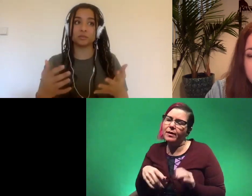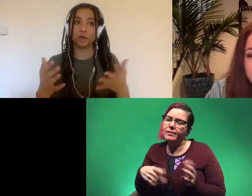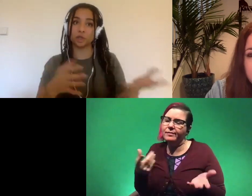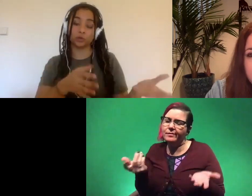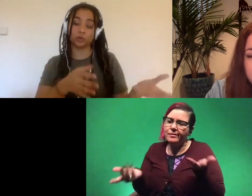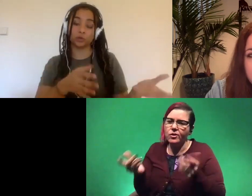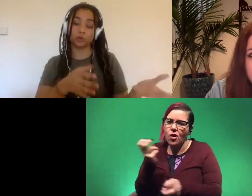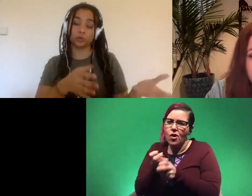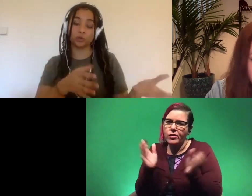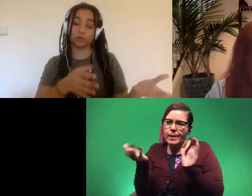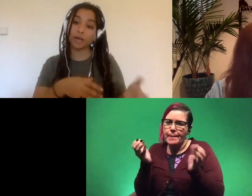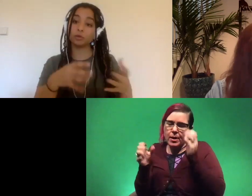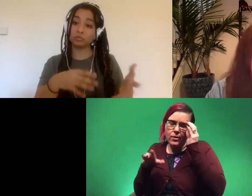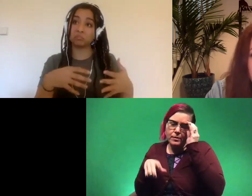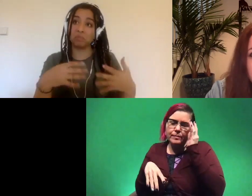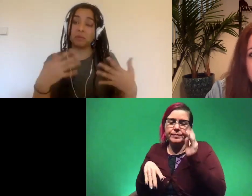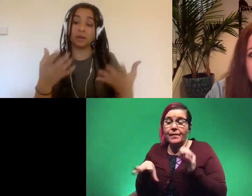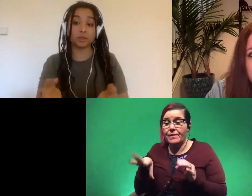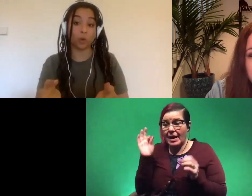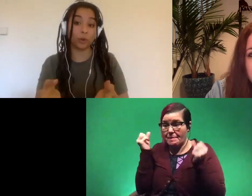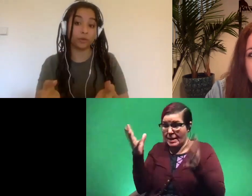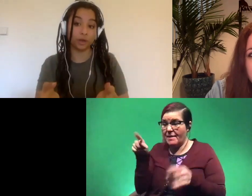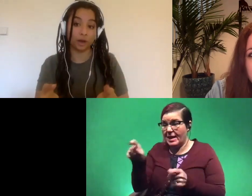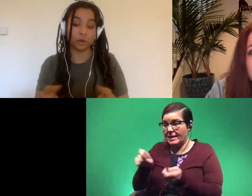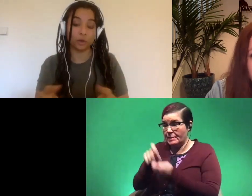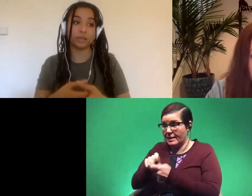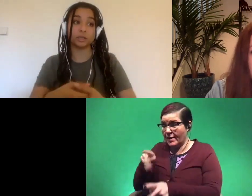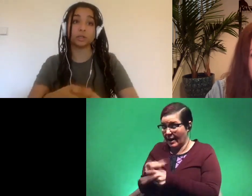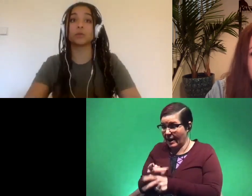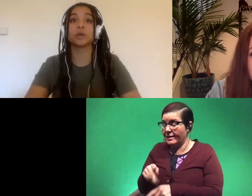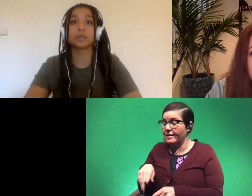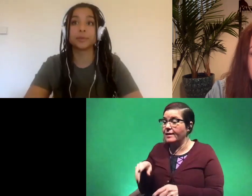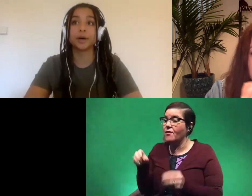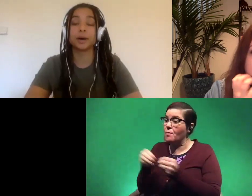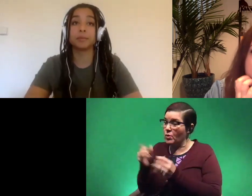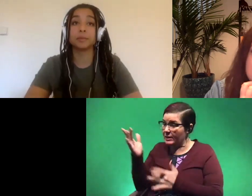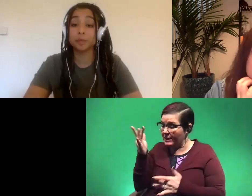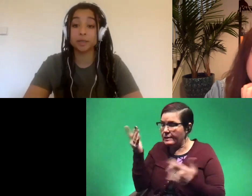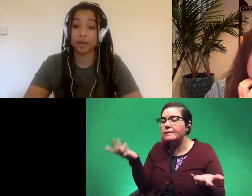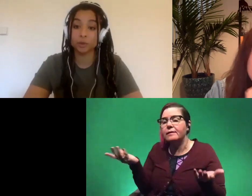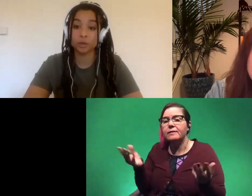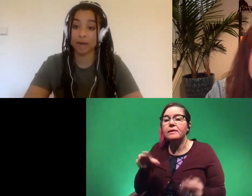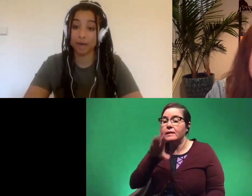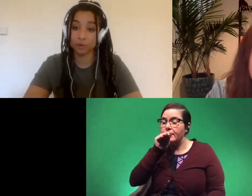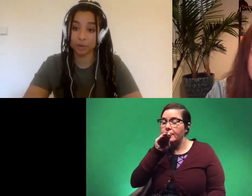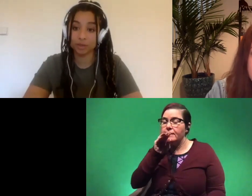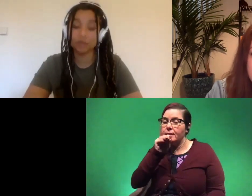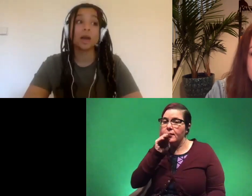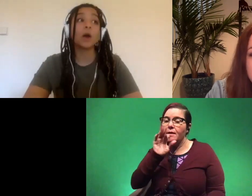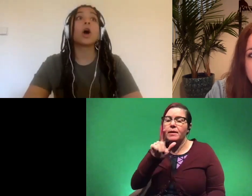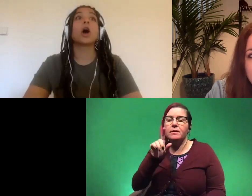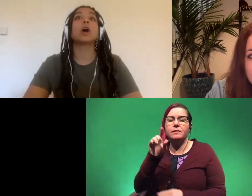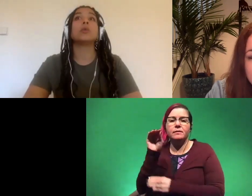means because you find a lot of one animal maybe that's why we find a lot more diseases so for example um duck-billed dinosaurs the hadrosaurs